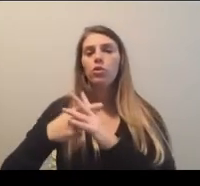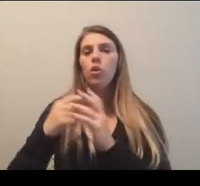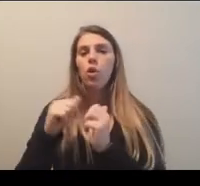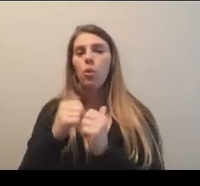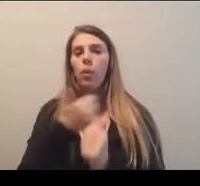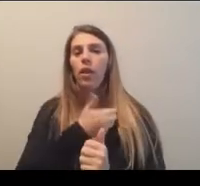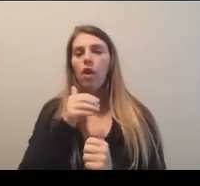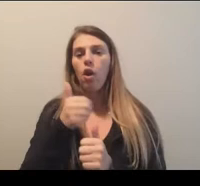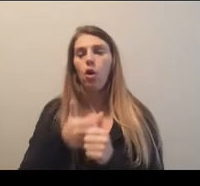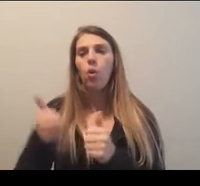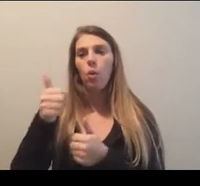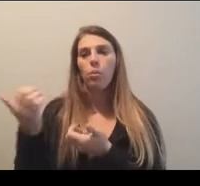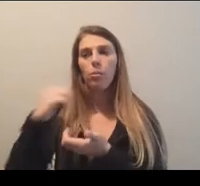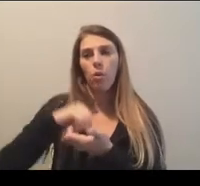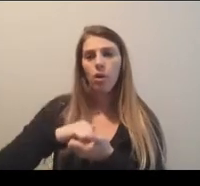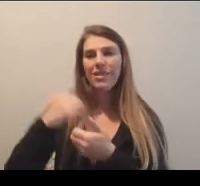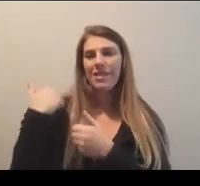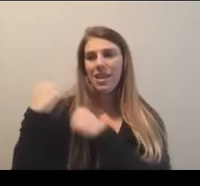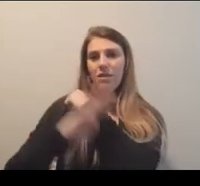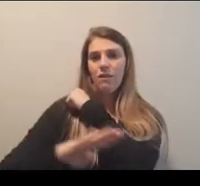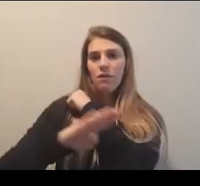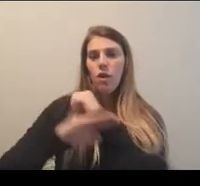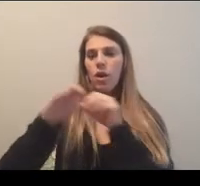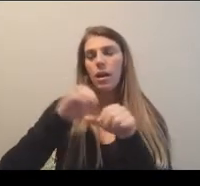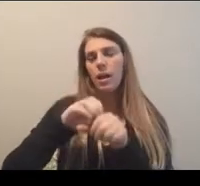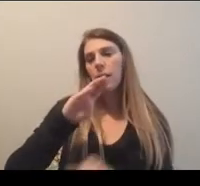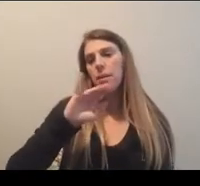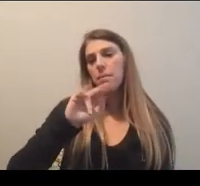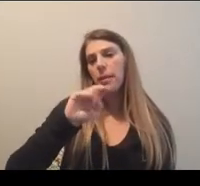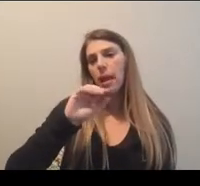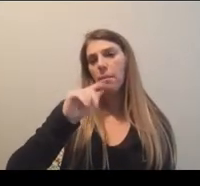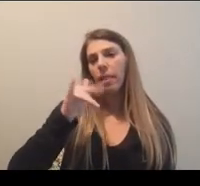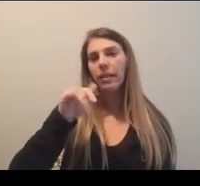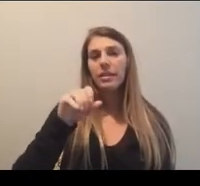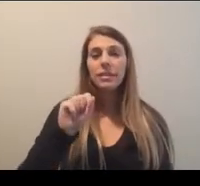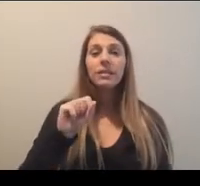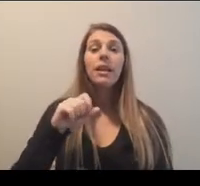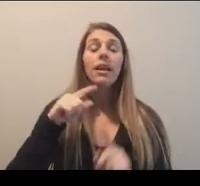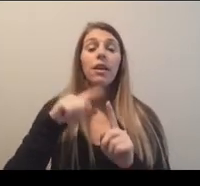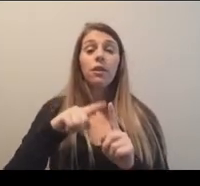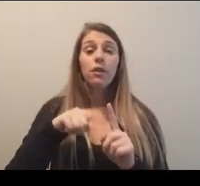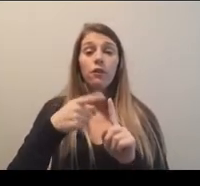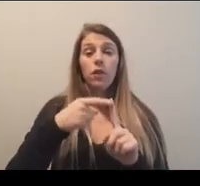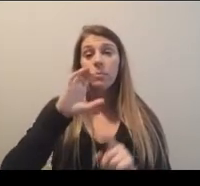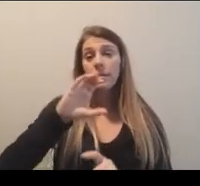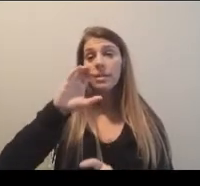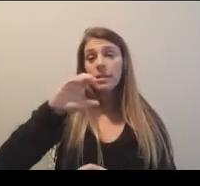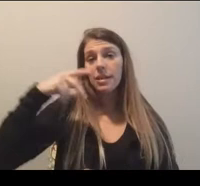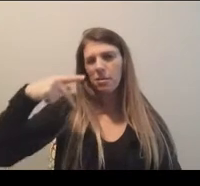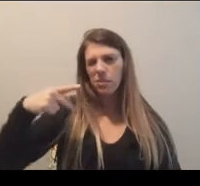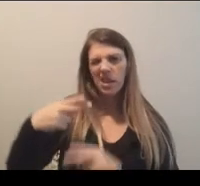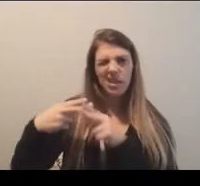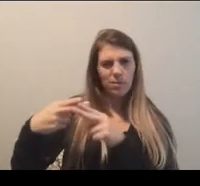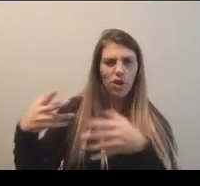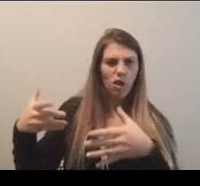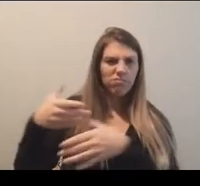partners and champions in the fall in Minneapolis. The, the turnout from our CCPs as we call them was, was great,